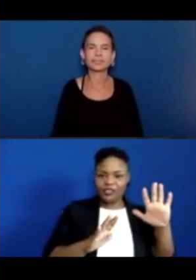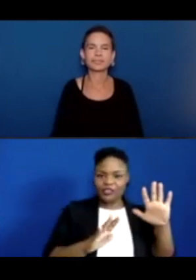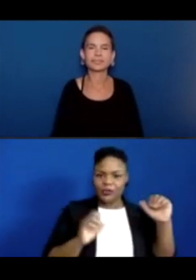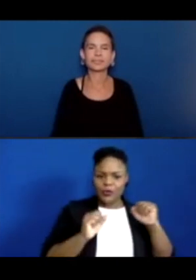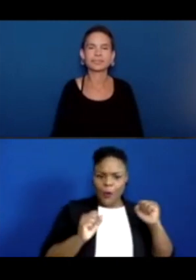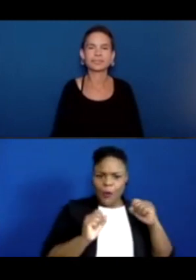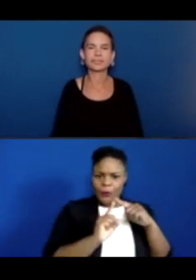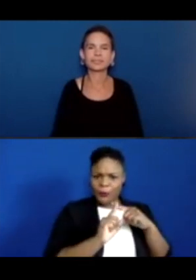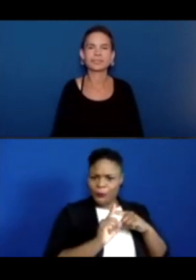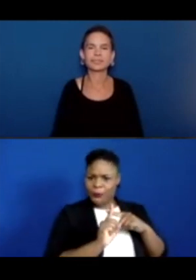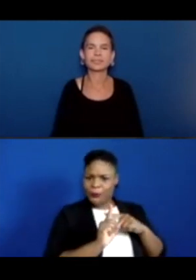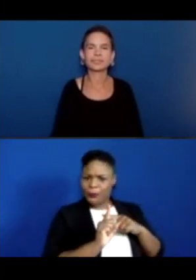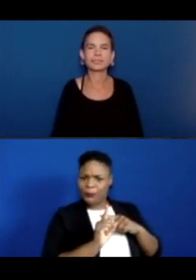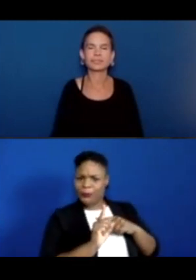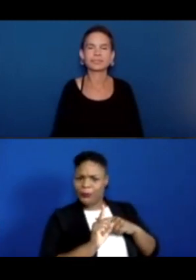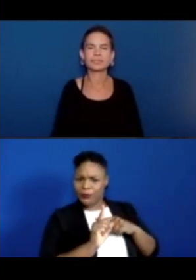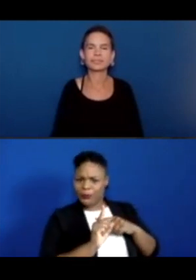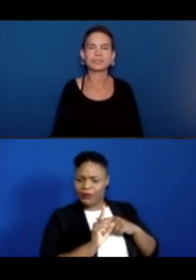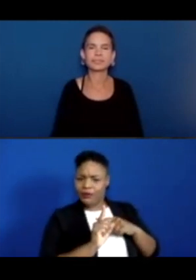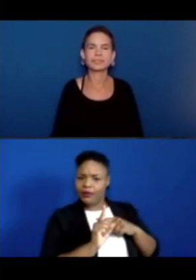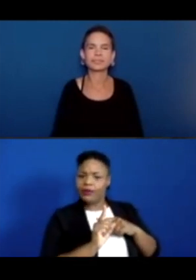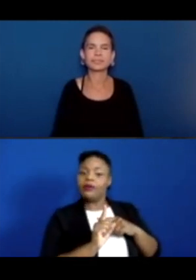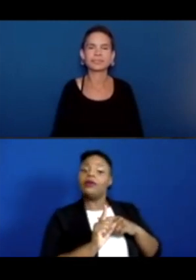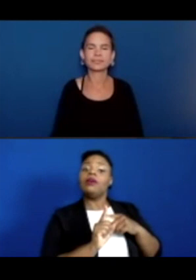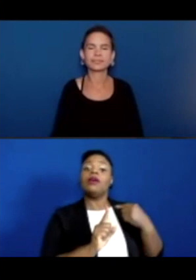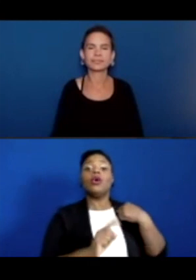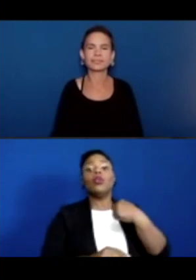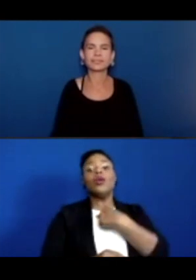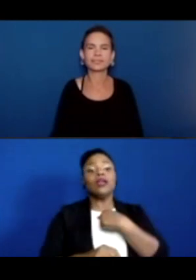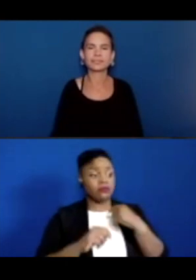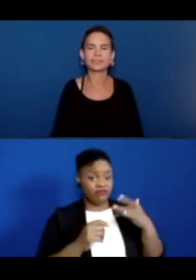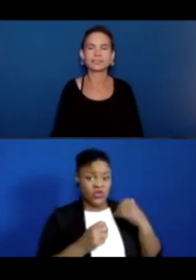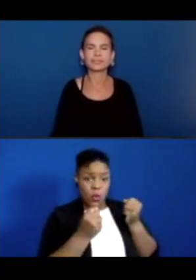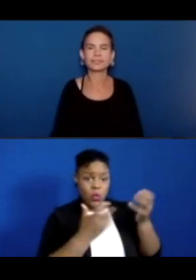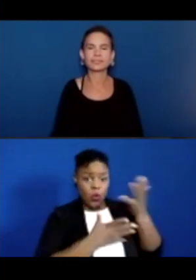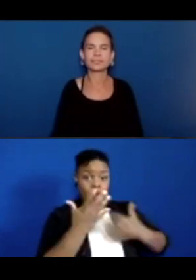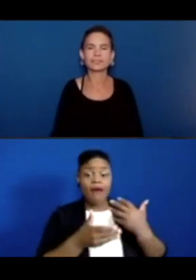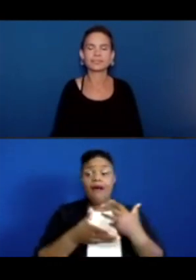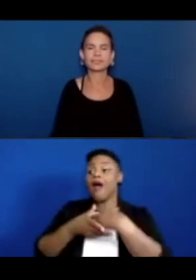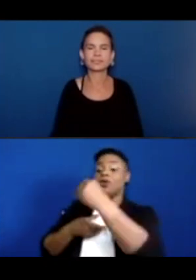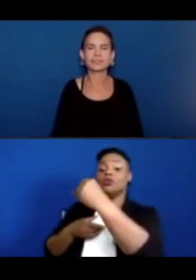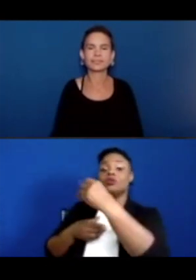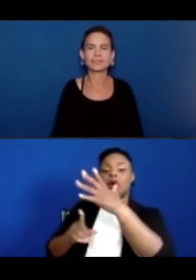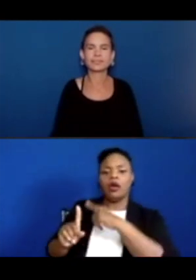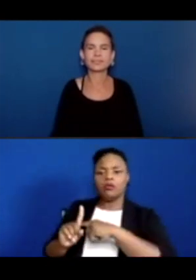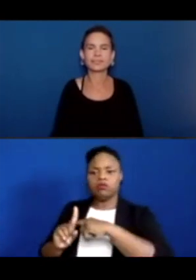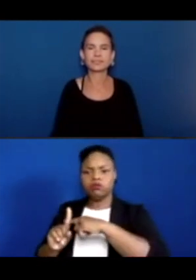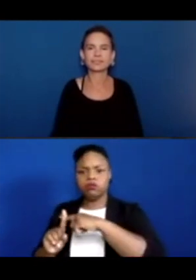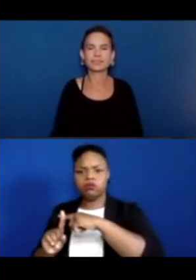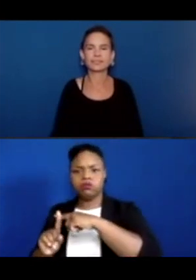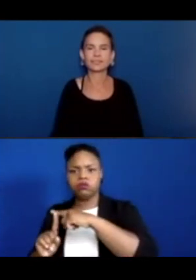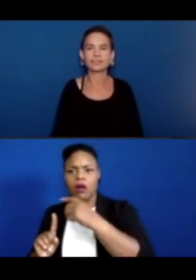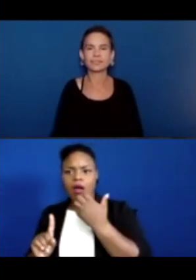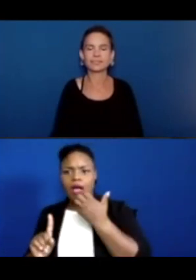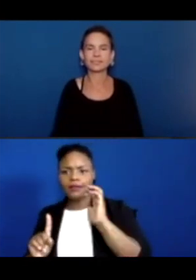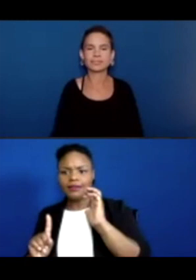of come off of our body, but we had felt cold for a little while. And then we're no longer cold and then we're hot and we're sweating. Yeah, I want to put